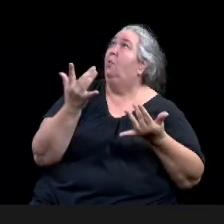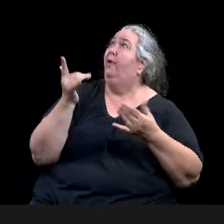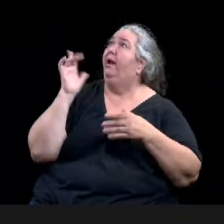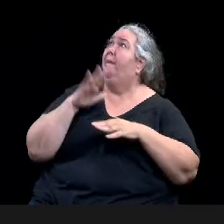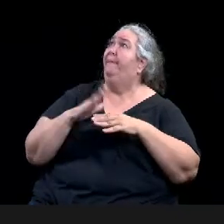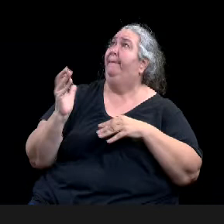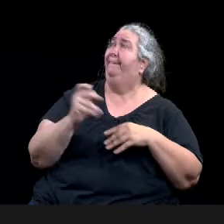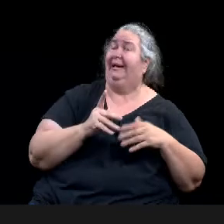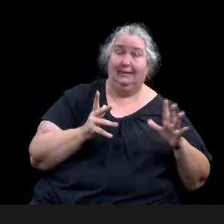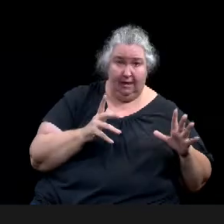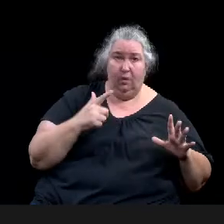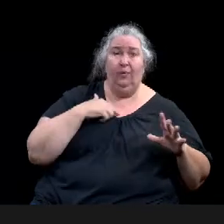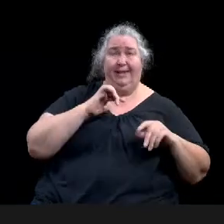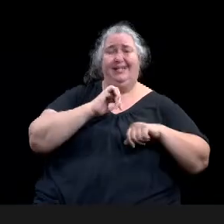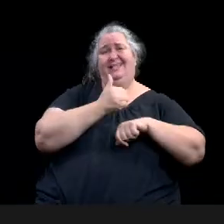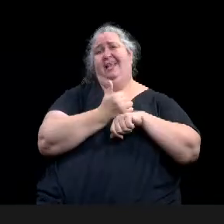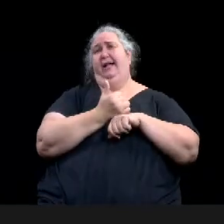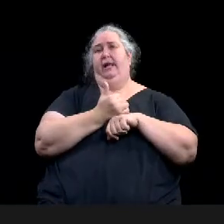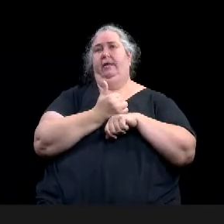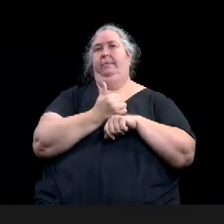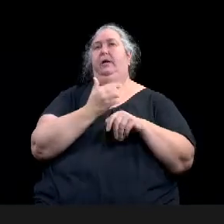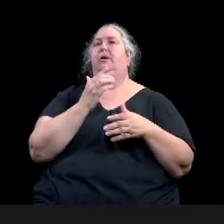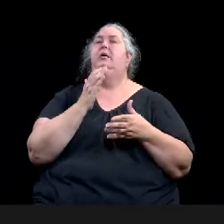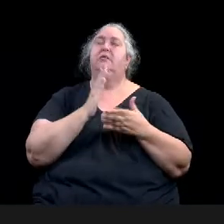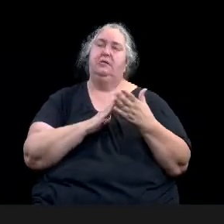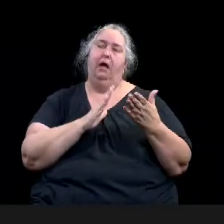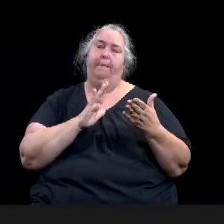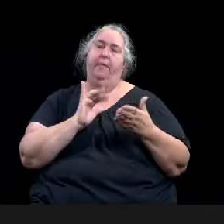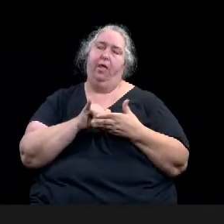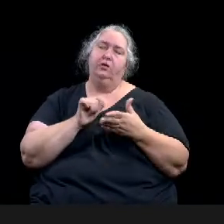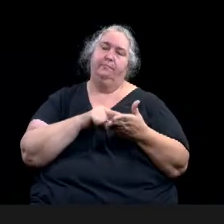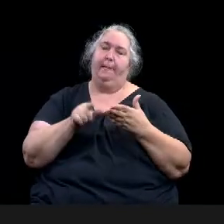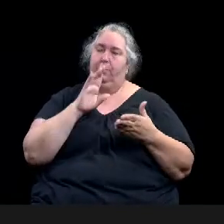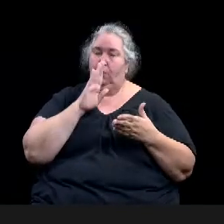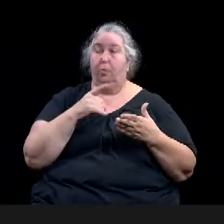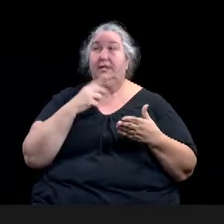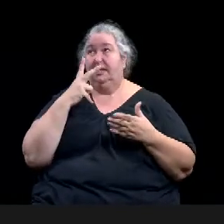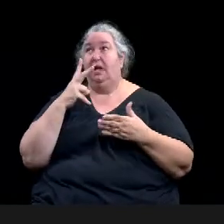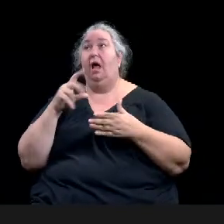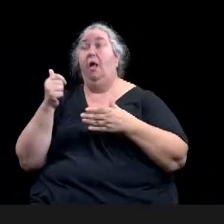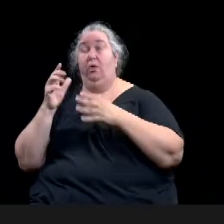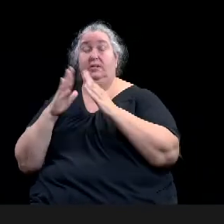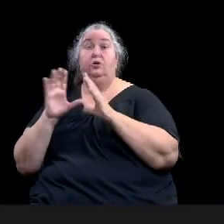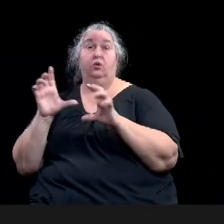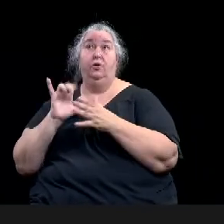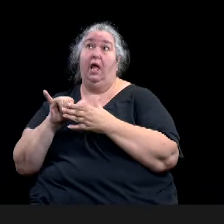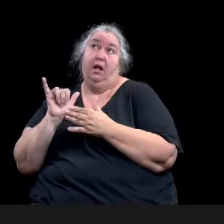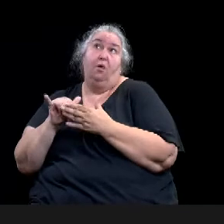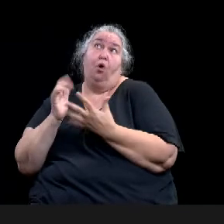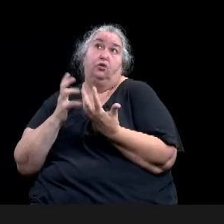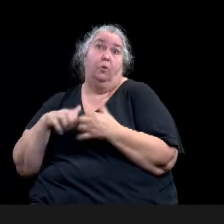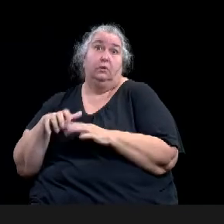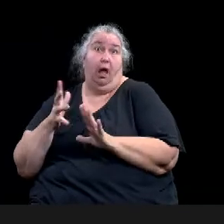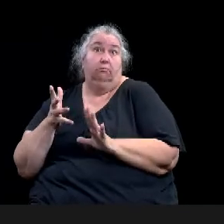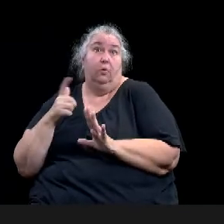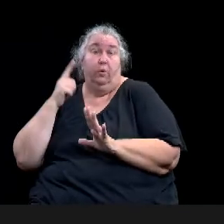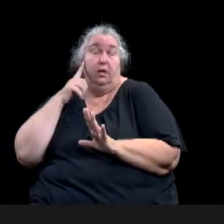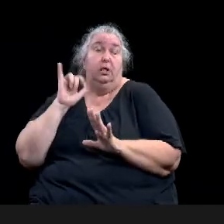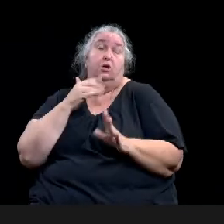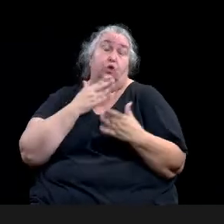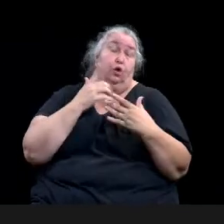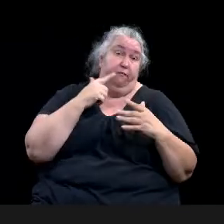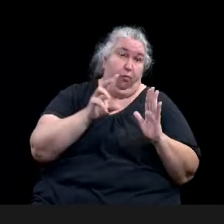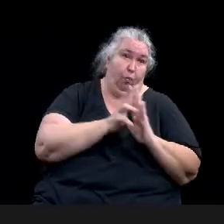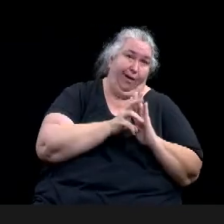well, and we think that would be a good, uh, option to keep the grants going. Um, again, I just mentioned a